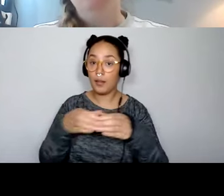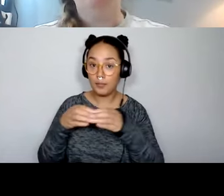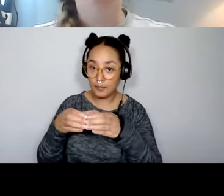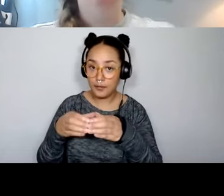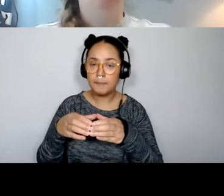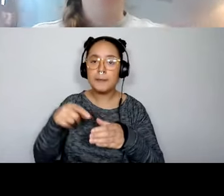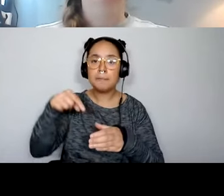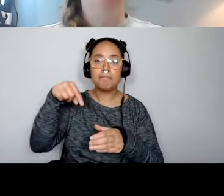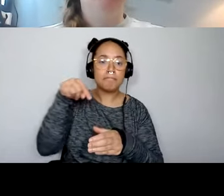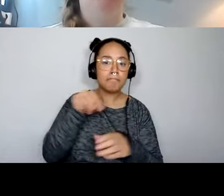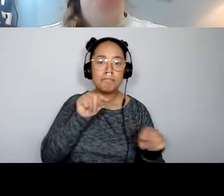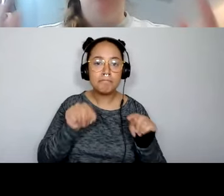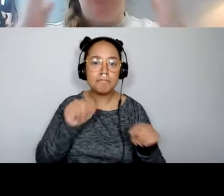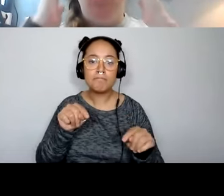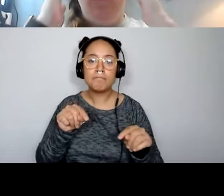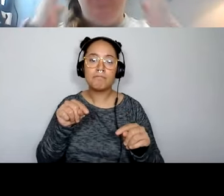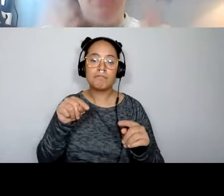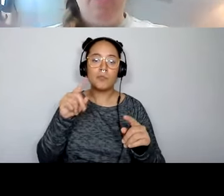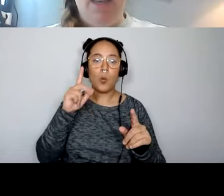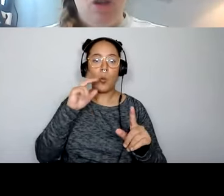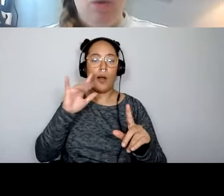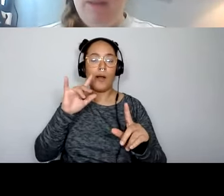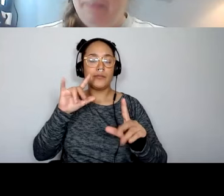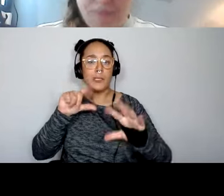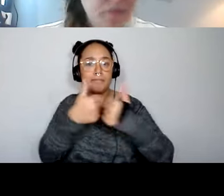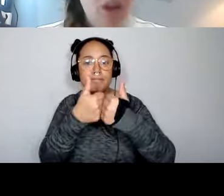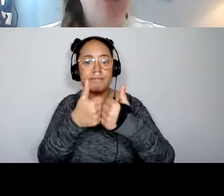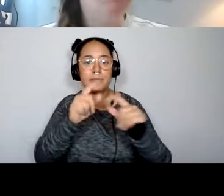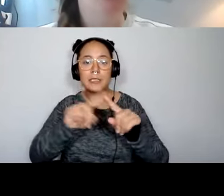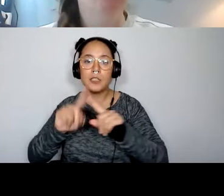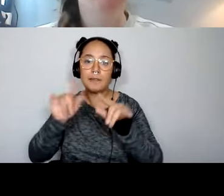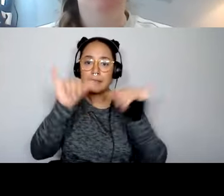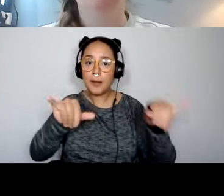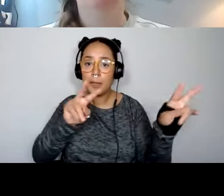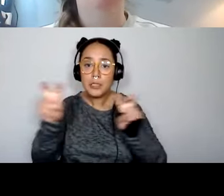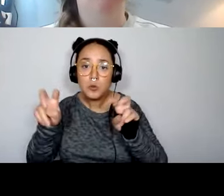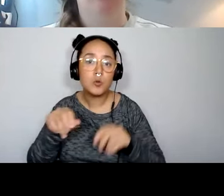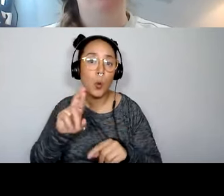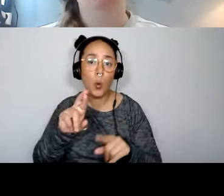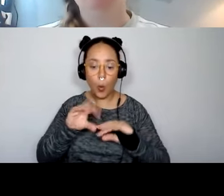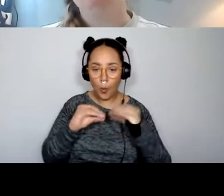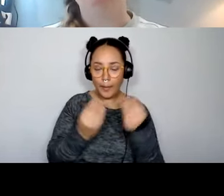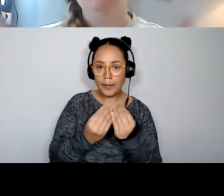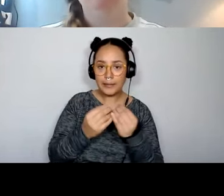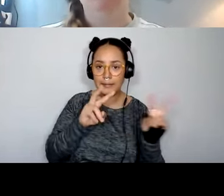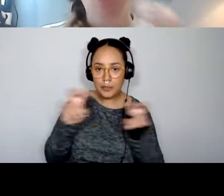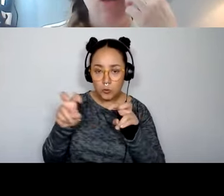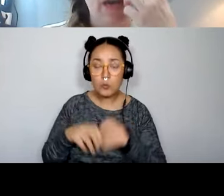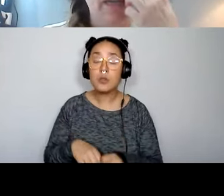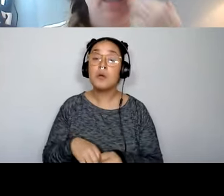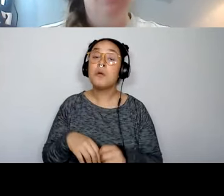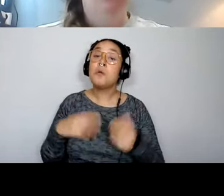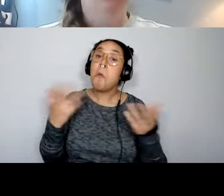sort of larger organizational or systemic issues. You might also be looking to address challenges with a particular